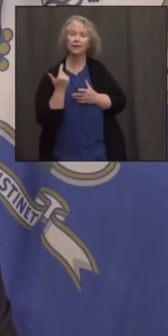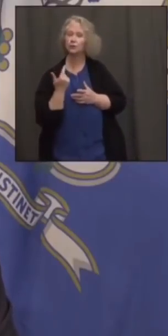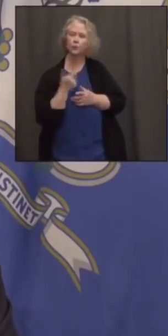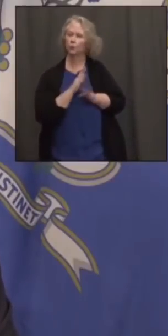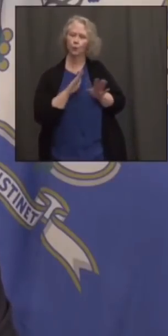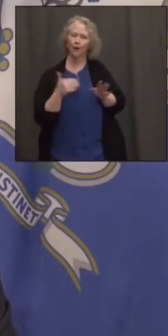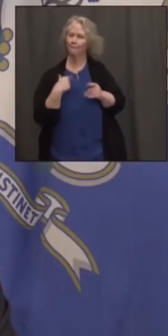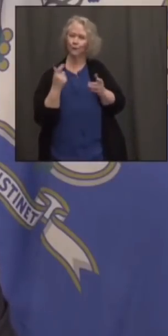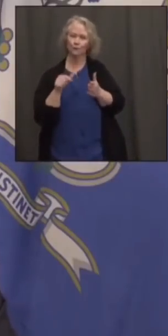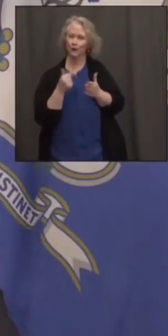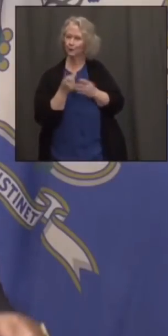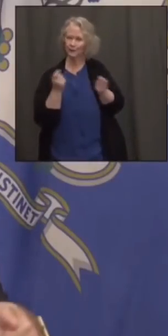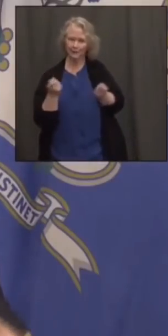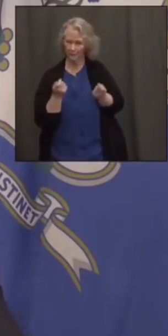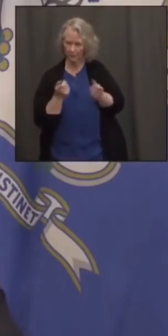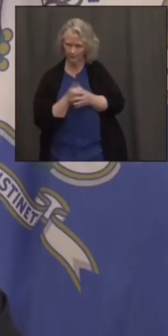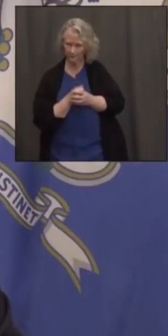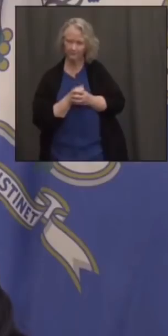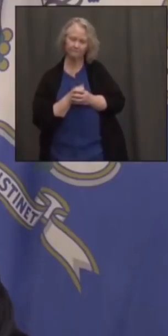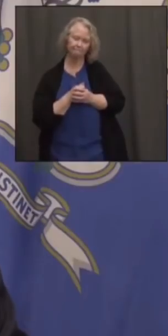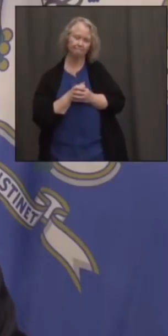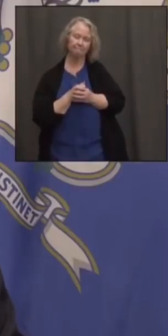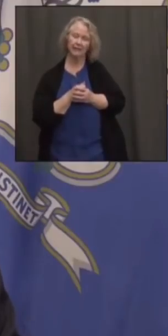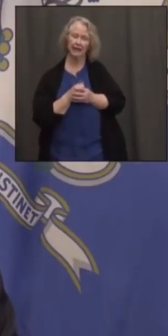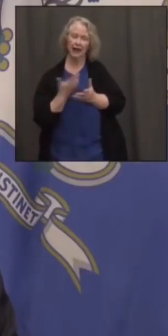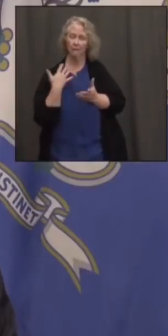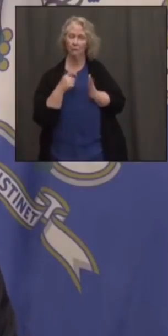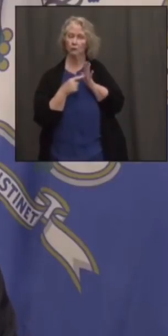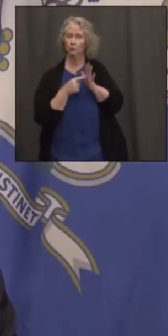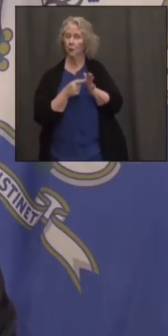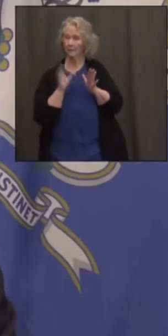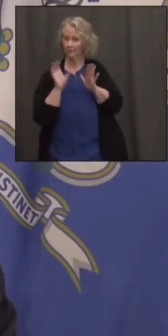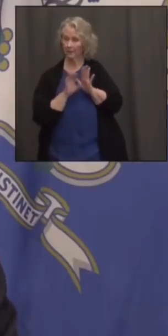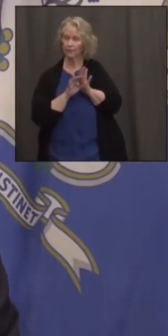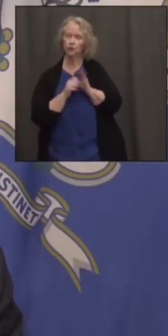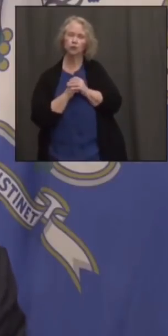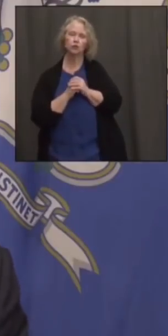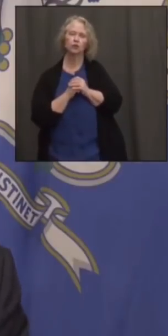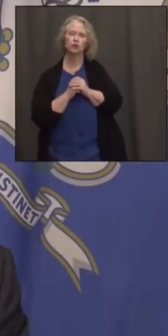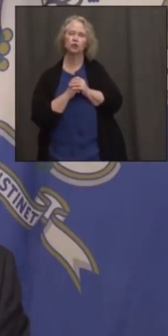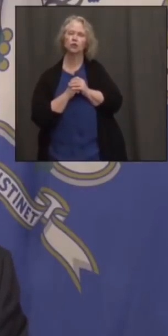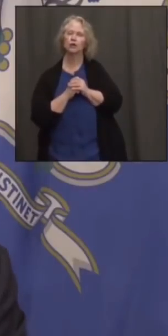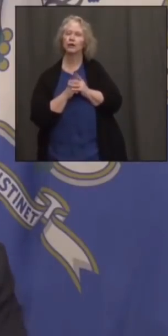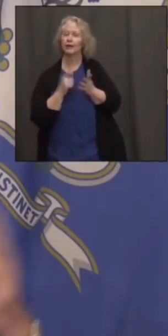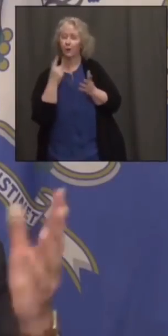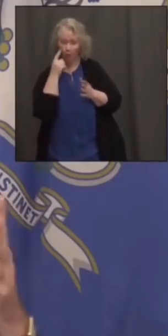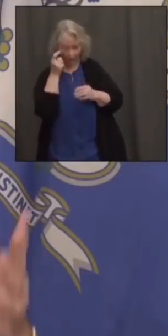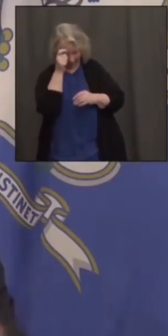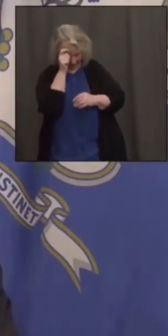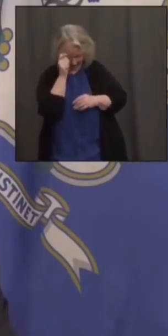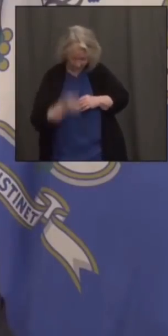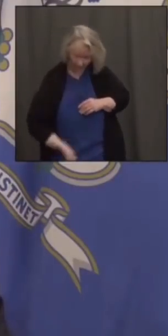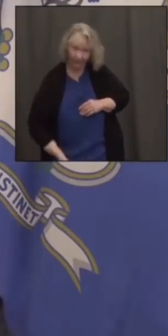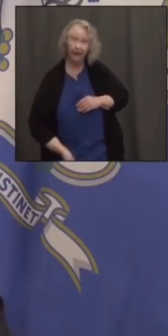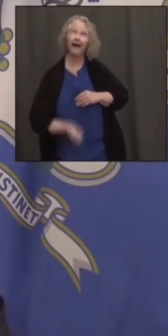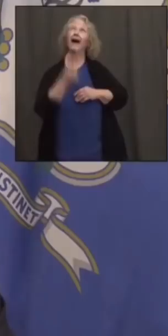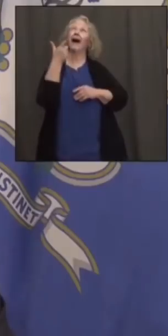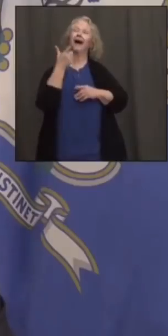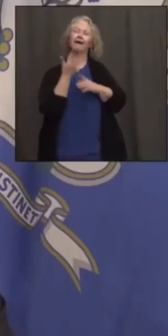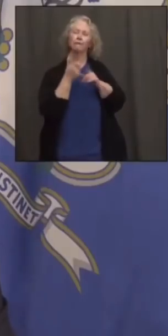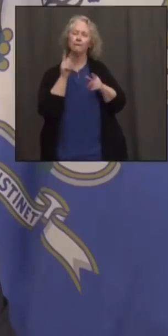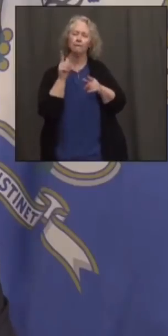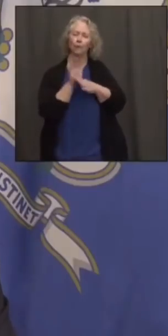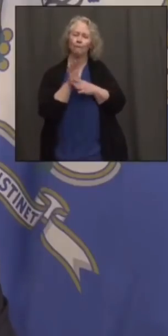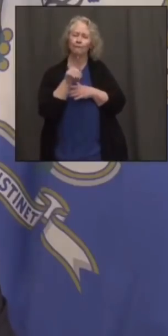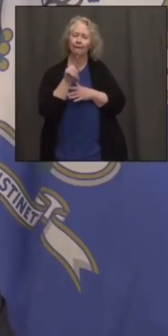and they didn't get the, I don't know if the picture is up here, of the ensigns throwing their hats up like that scene out of Top Gun.